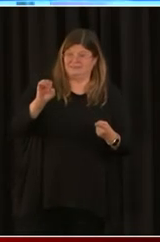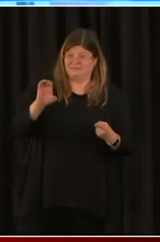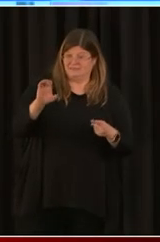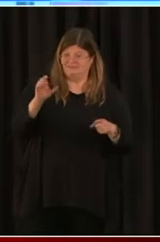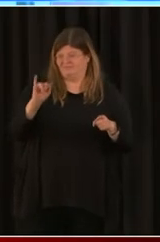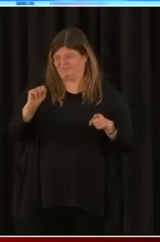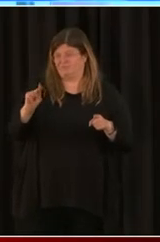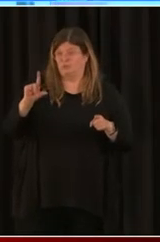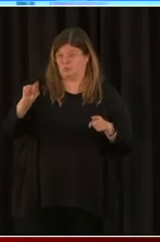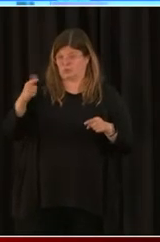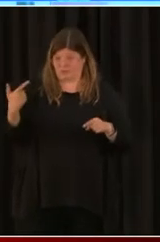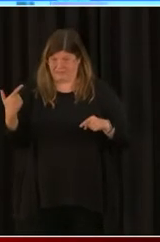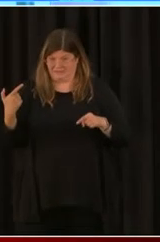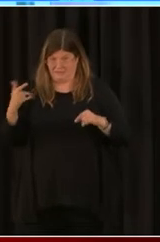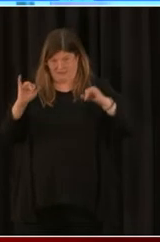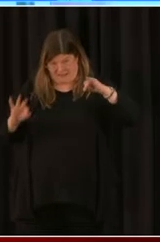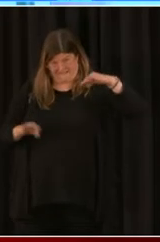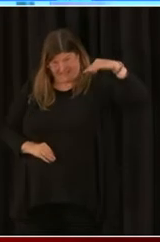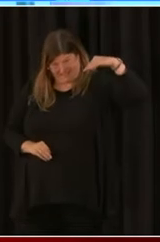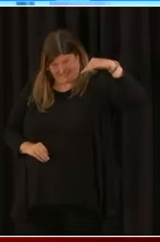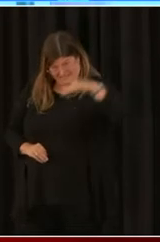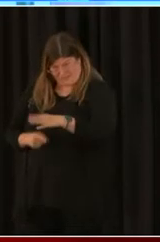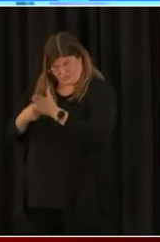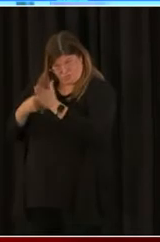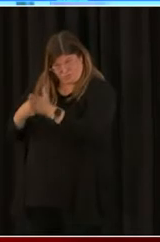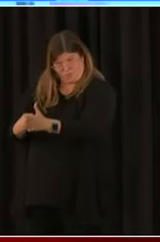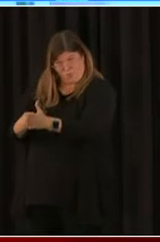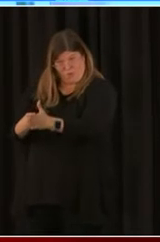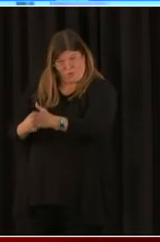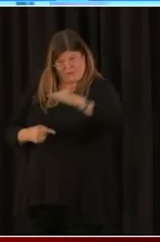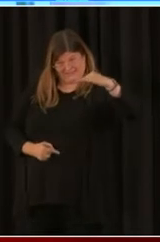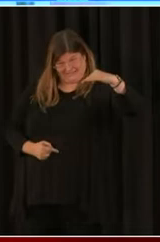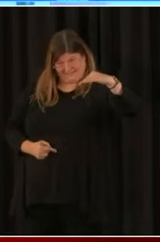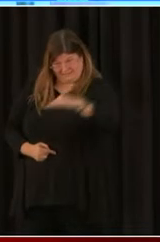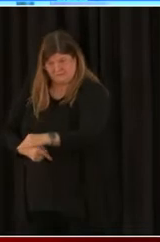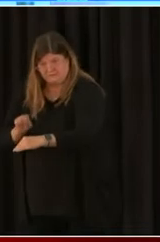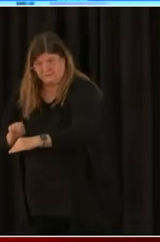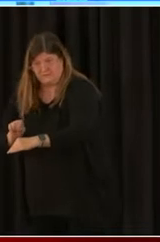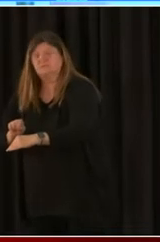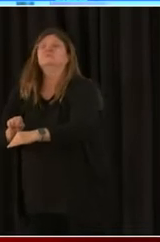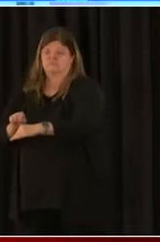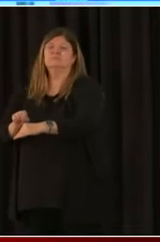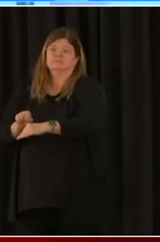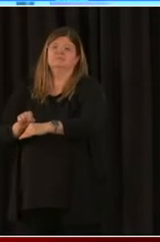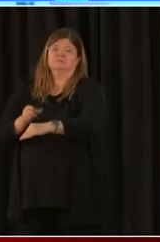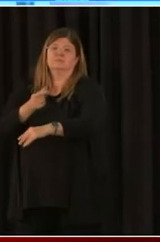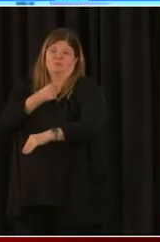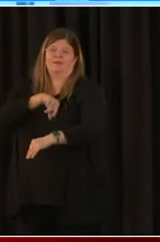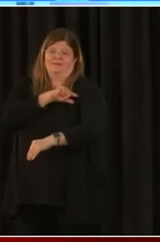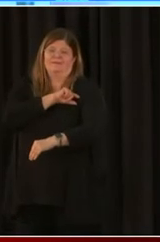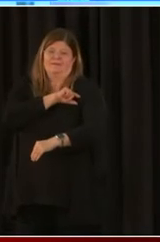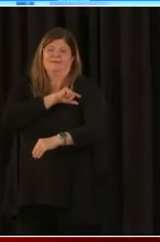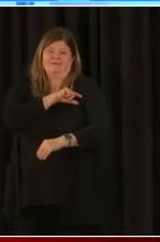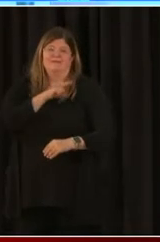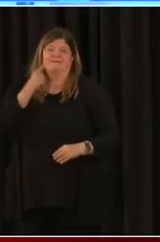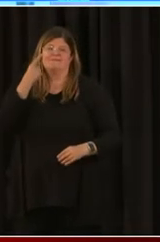that the EIDL loan has been extended now until December 31,